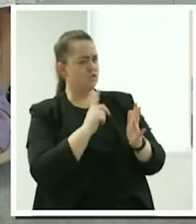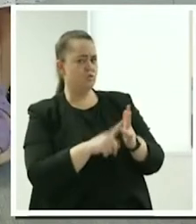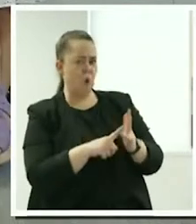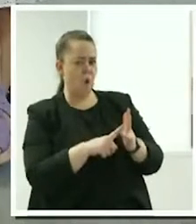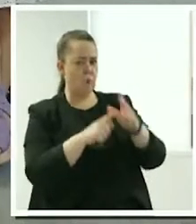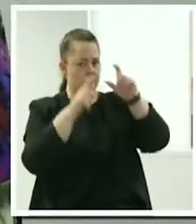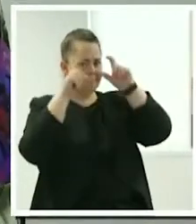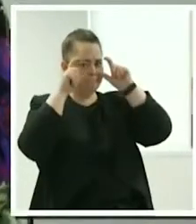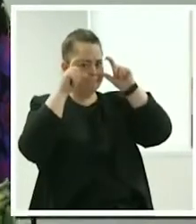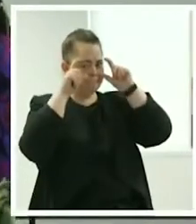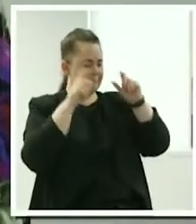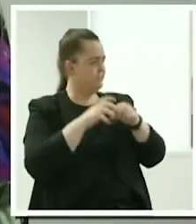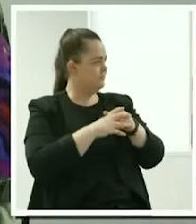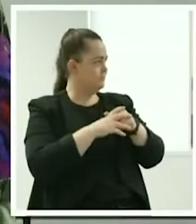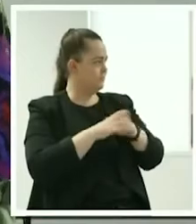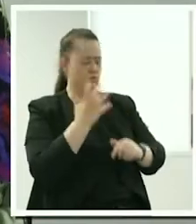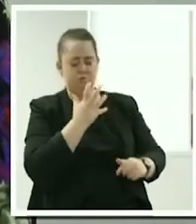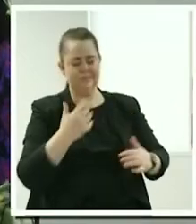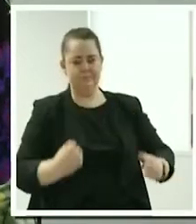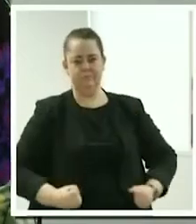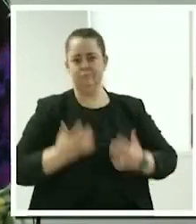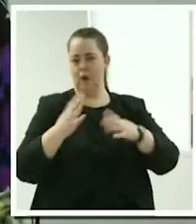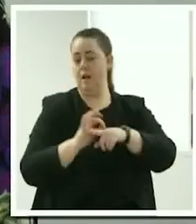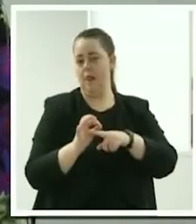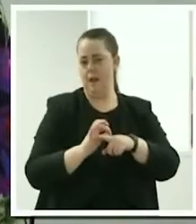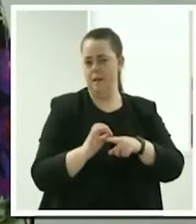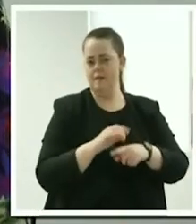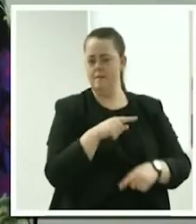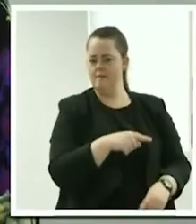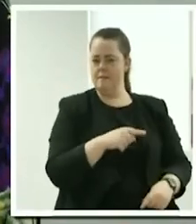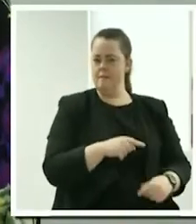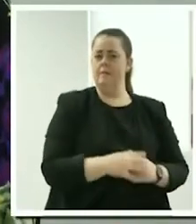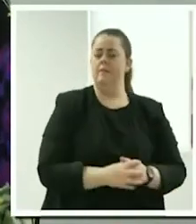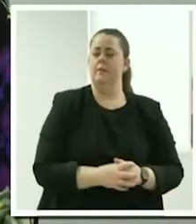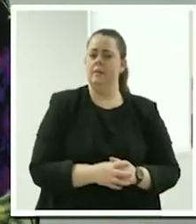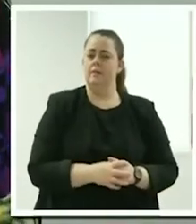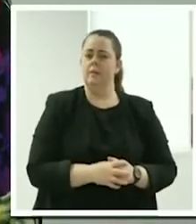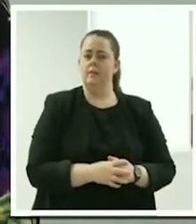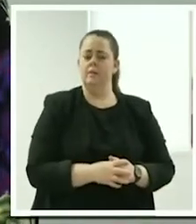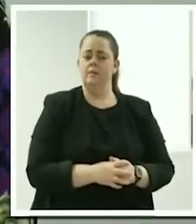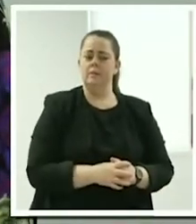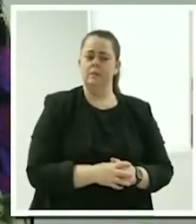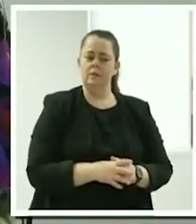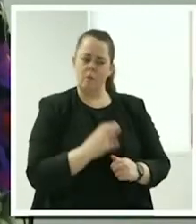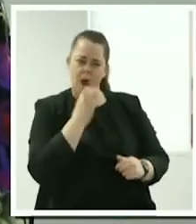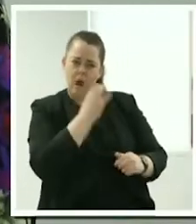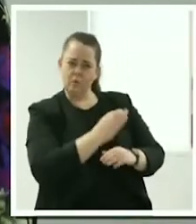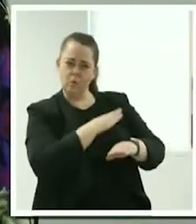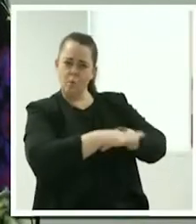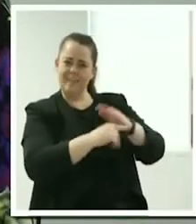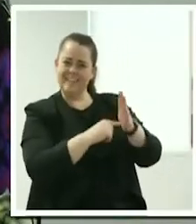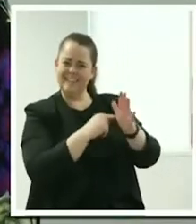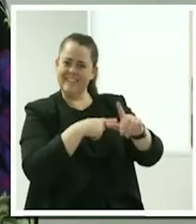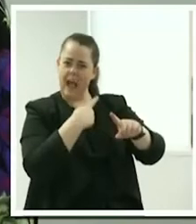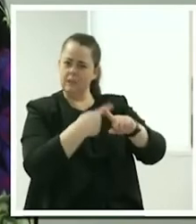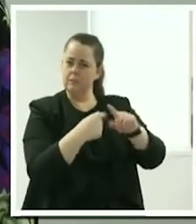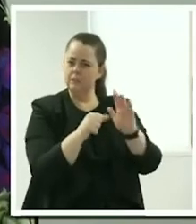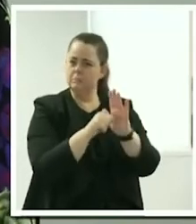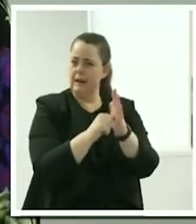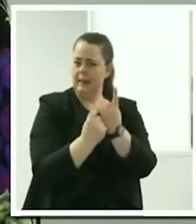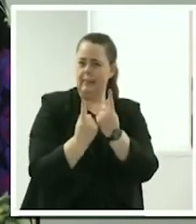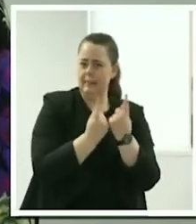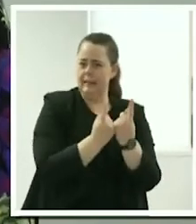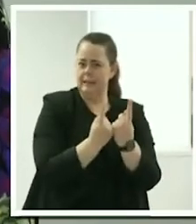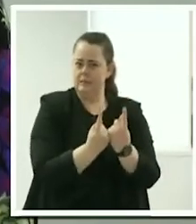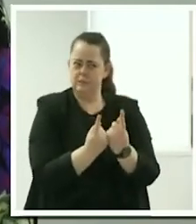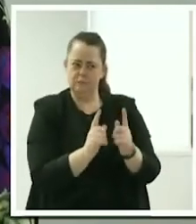Well, just with any individual return that you might do, you just accumulate receipts and just pull them